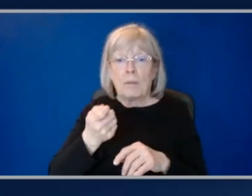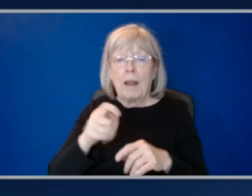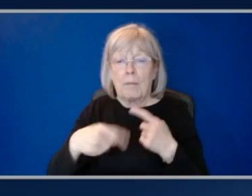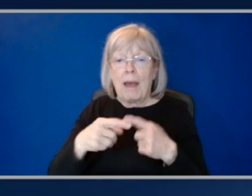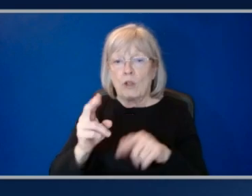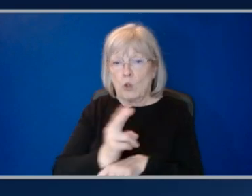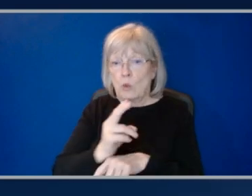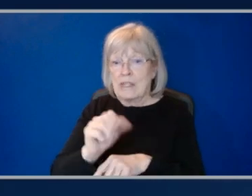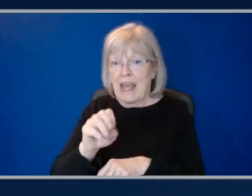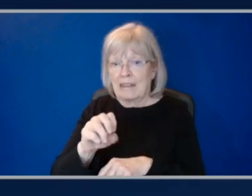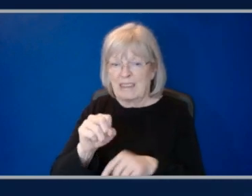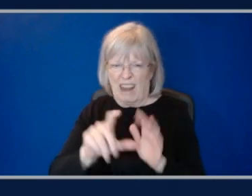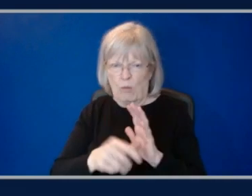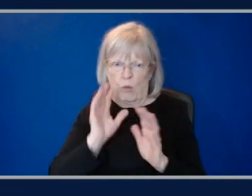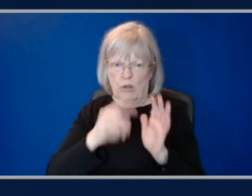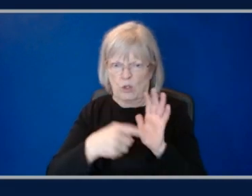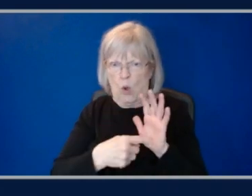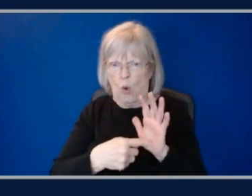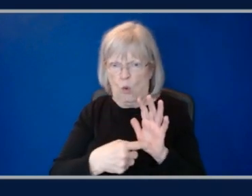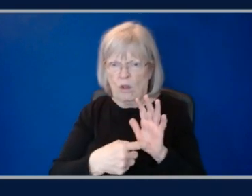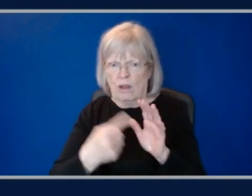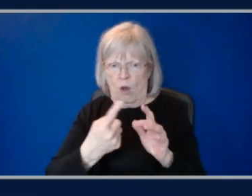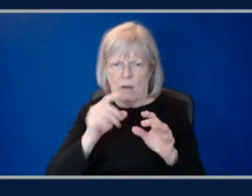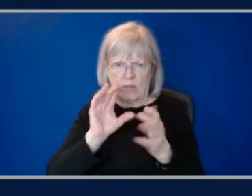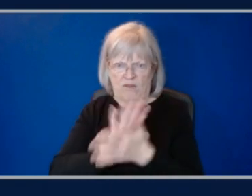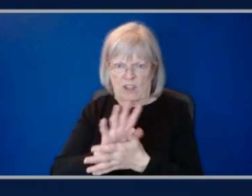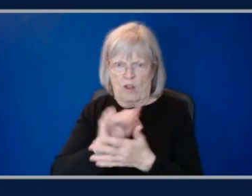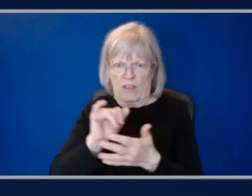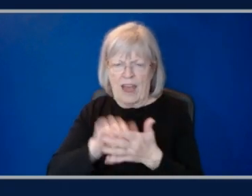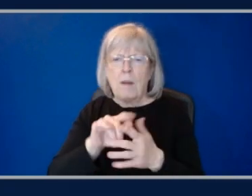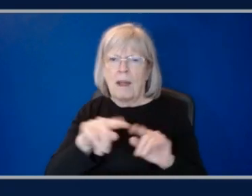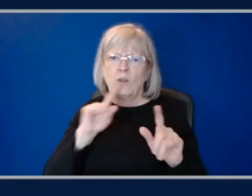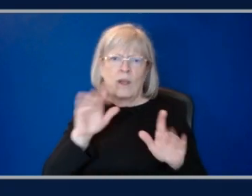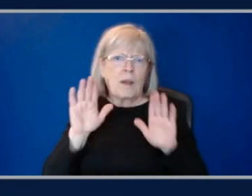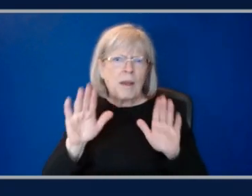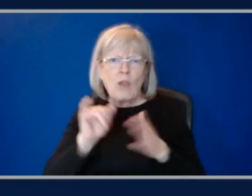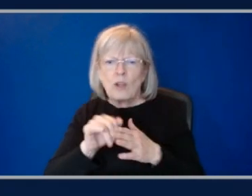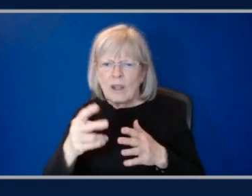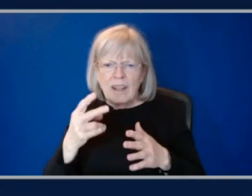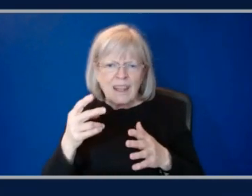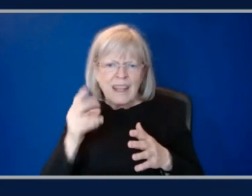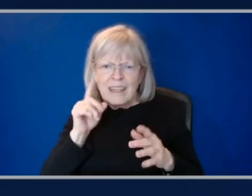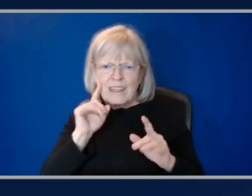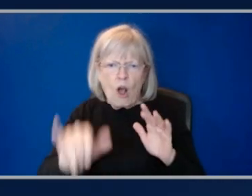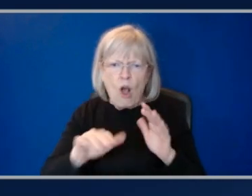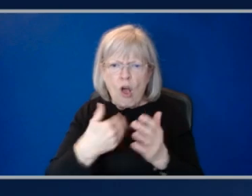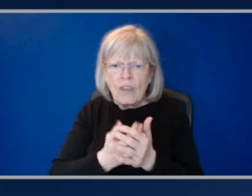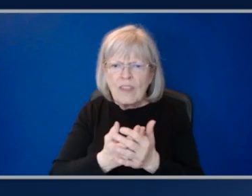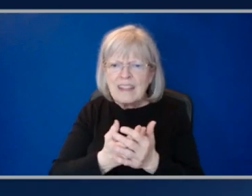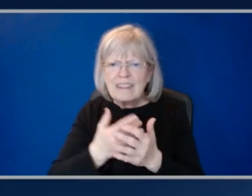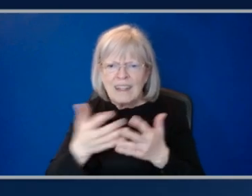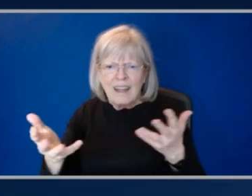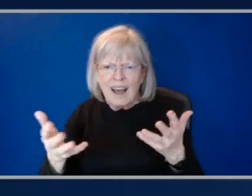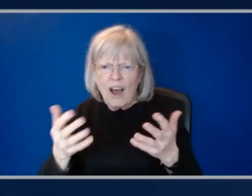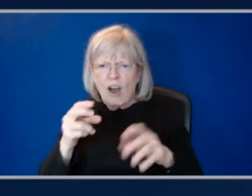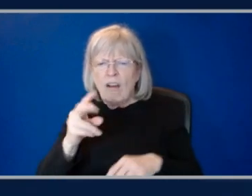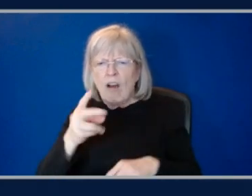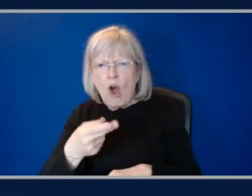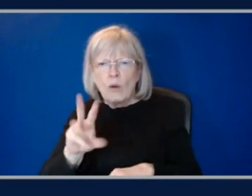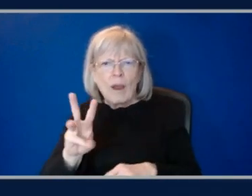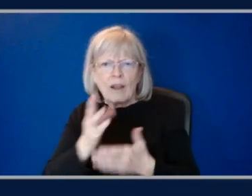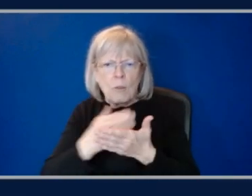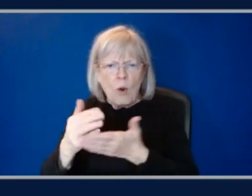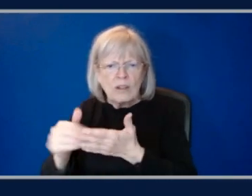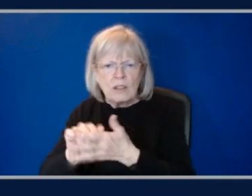demo on this. But it's absolutely critical that you're able to pair all of these, all these hardware components closely coupled together to deliver the performance